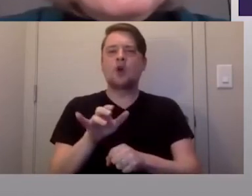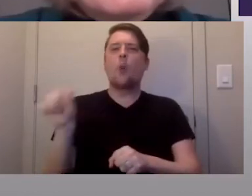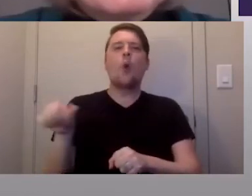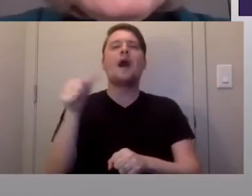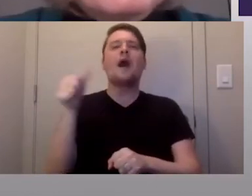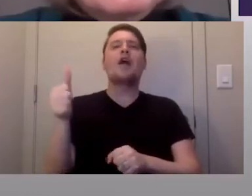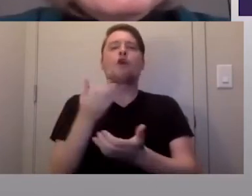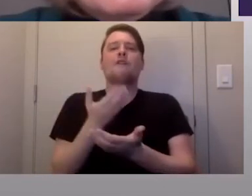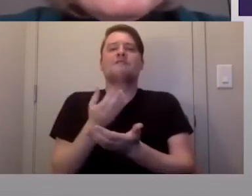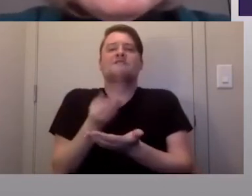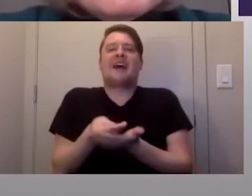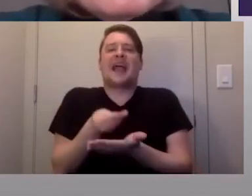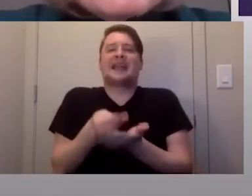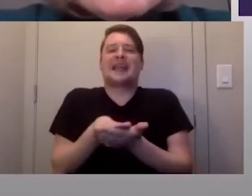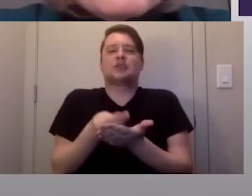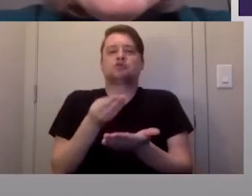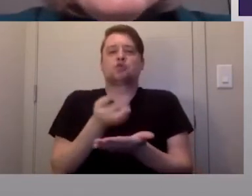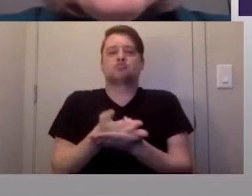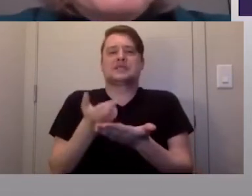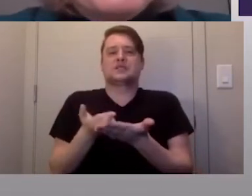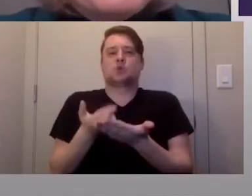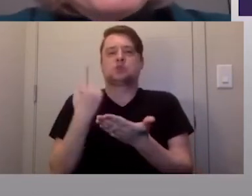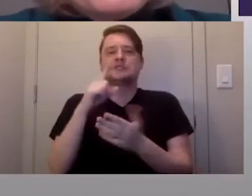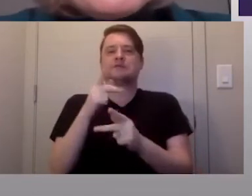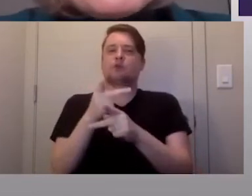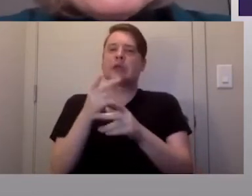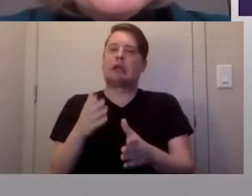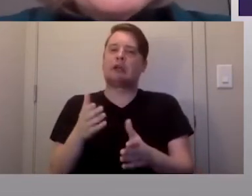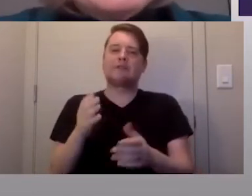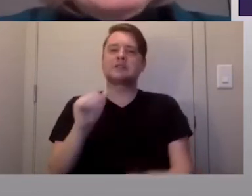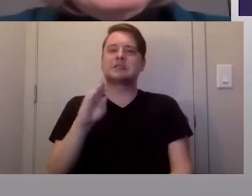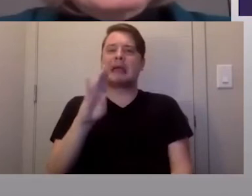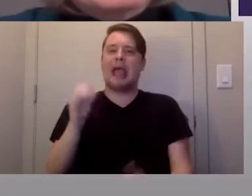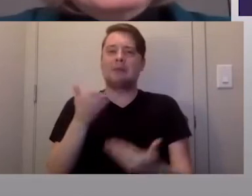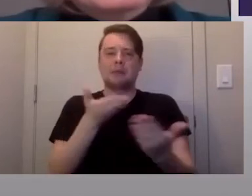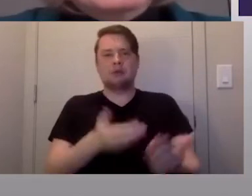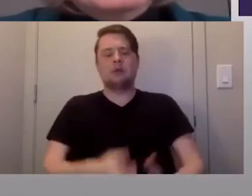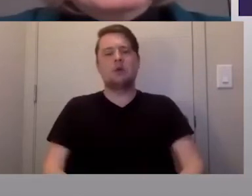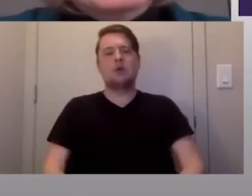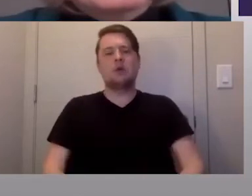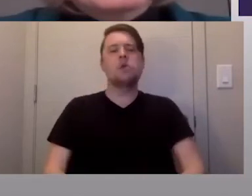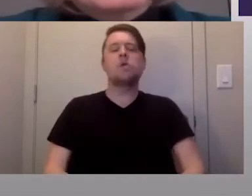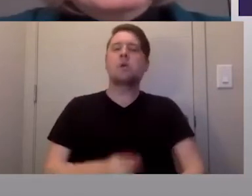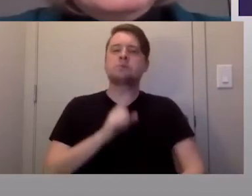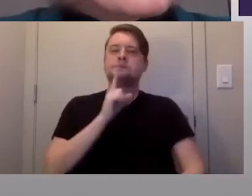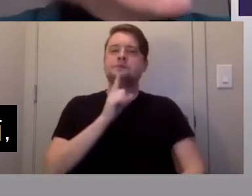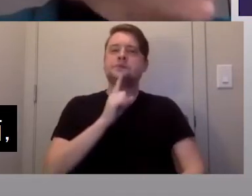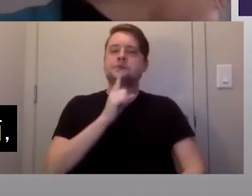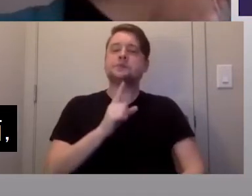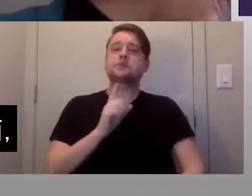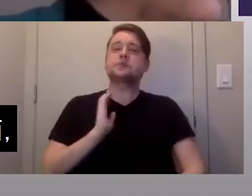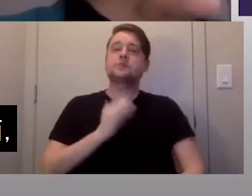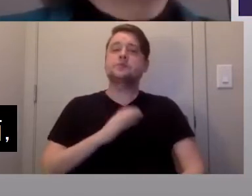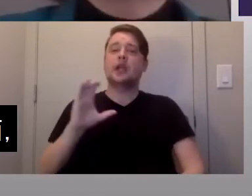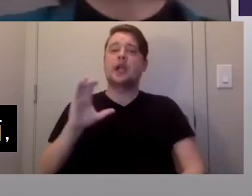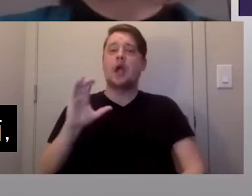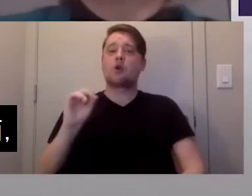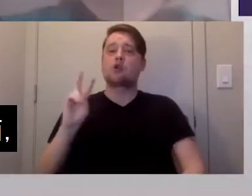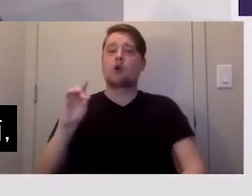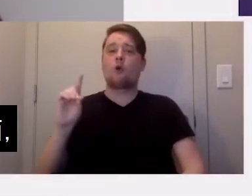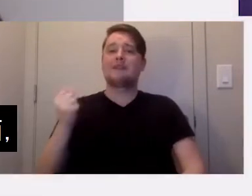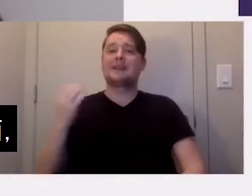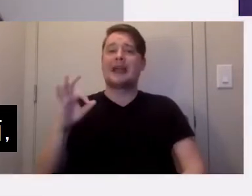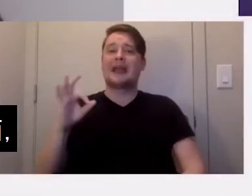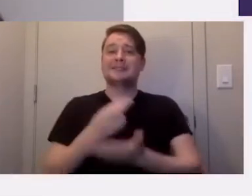financial resources are there for caregivers? Abby, could you start? Sure. On our COVID-19 resources